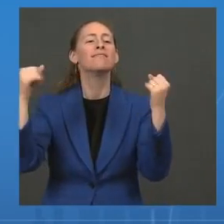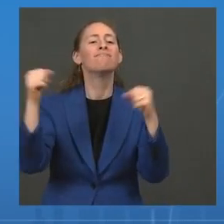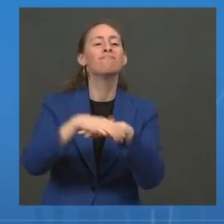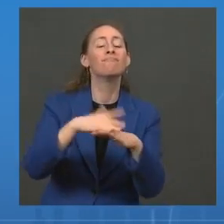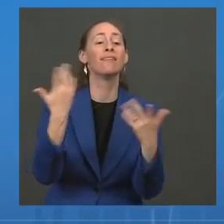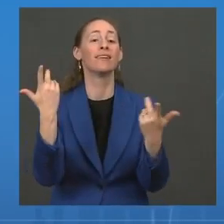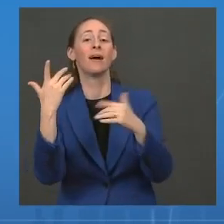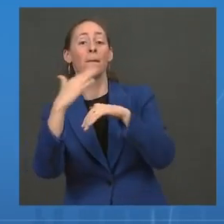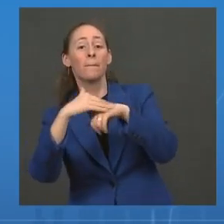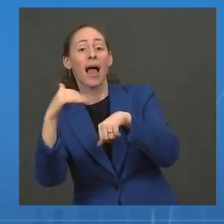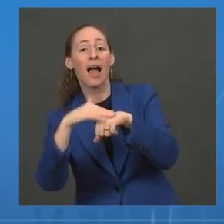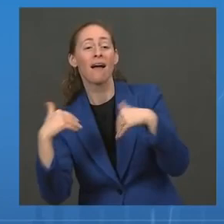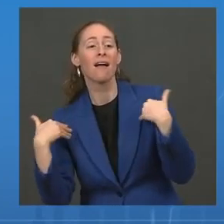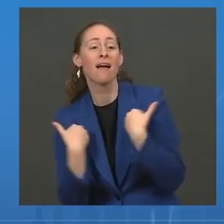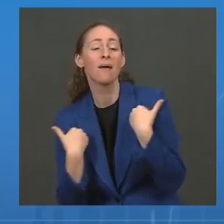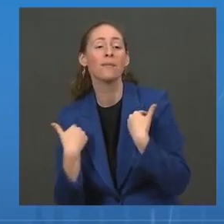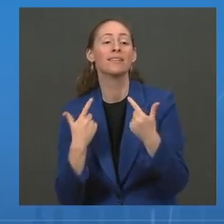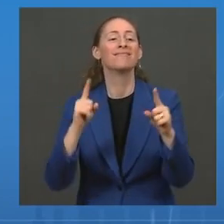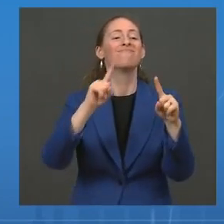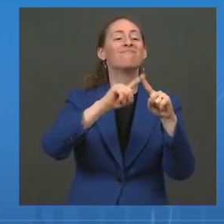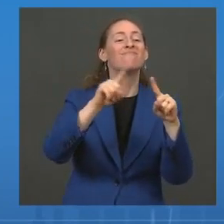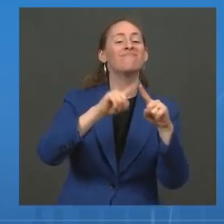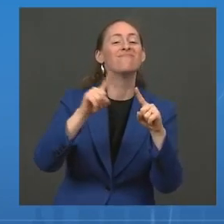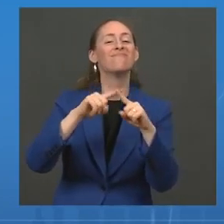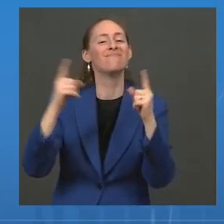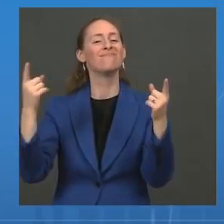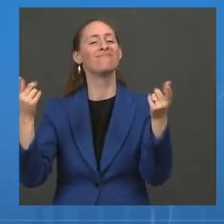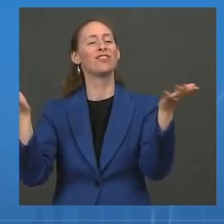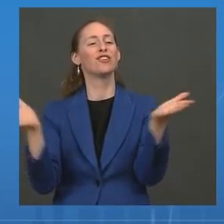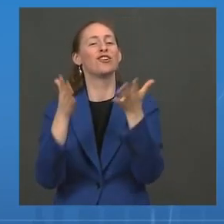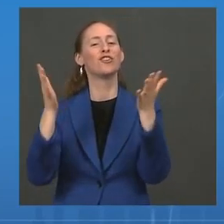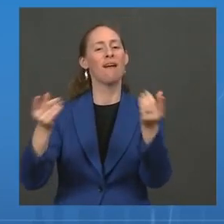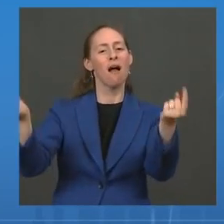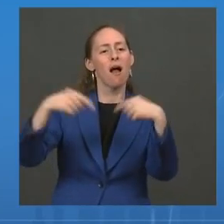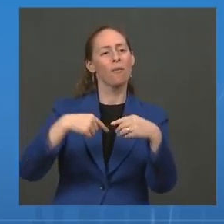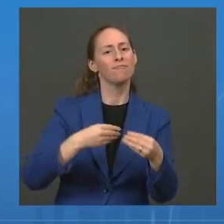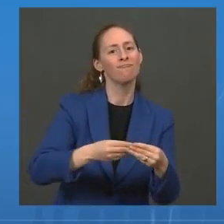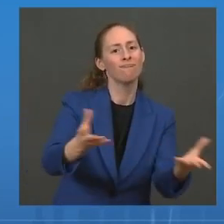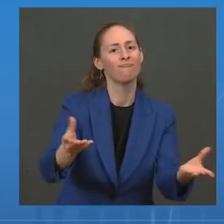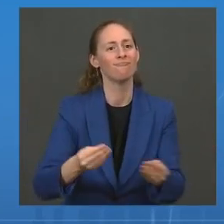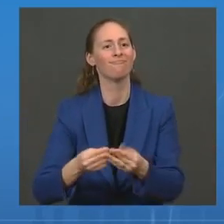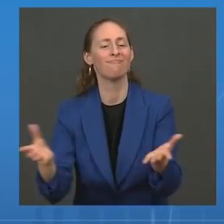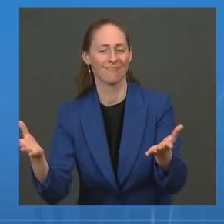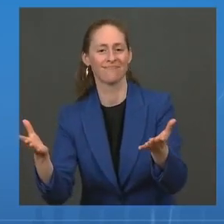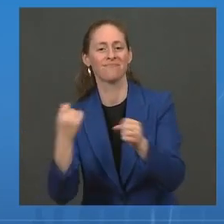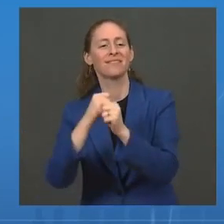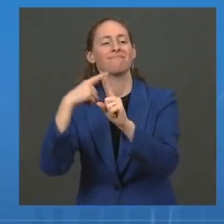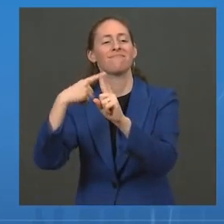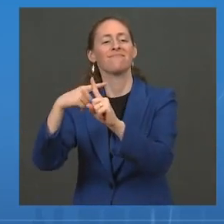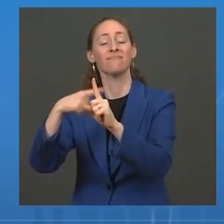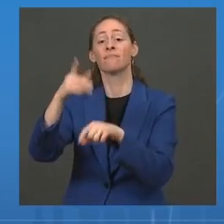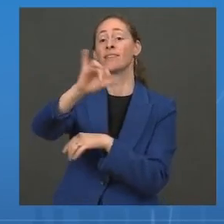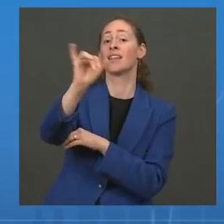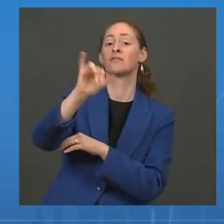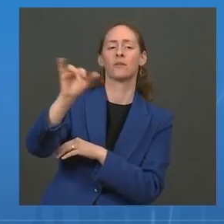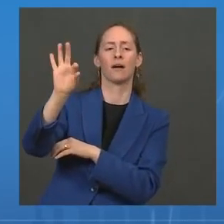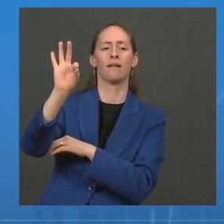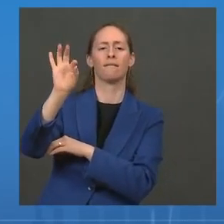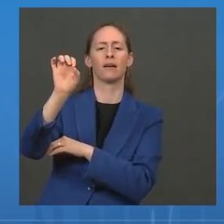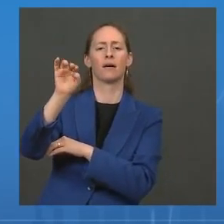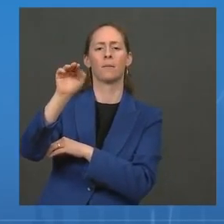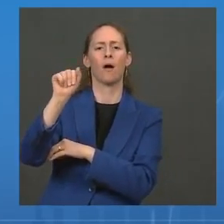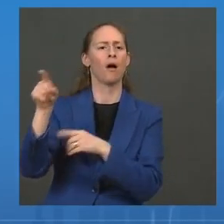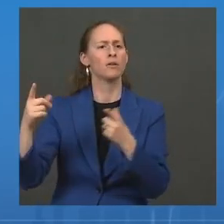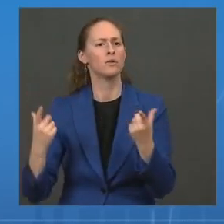We're helping states meet parents and kids where they are, through FEMA-supported mobile clinics, from Asheville, North